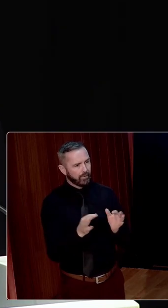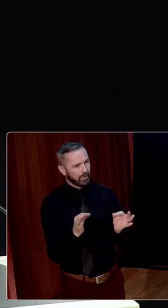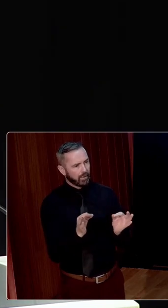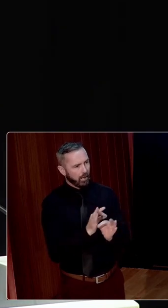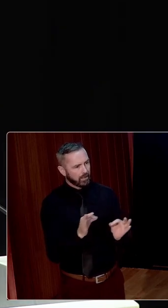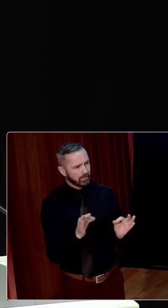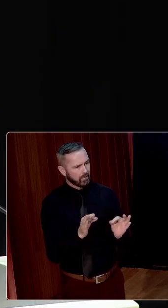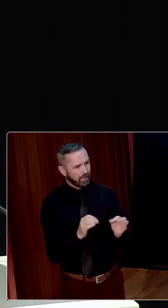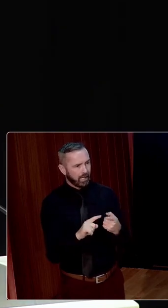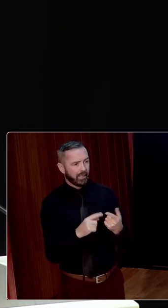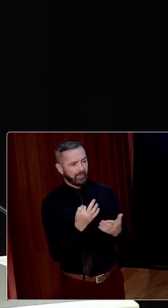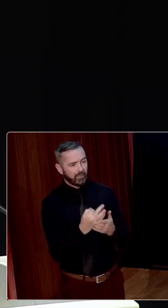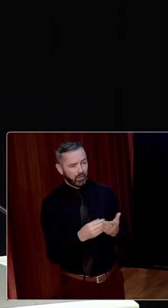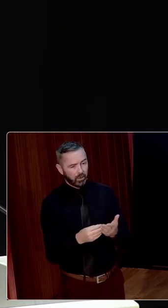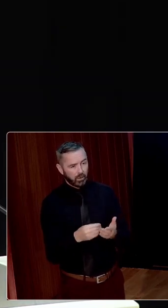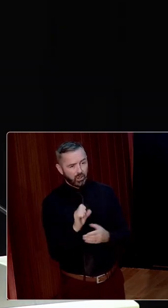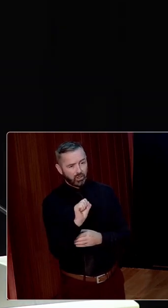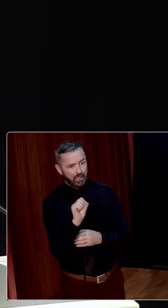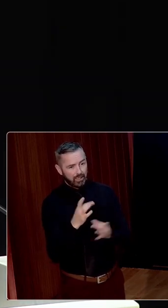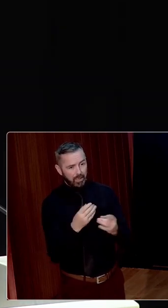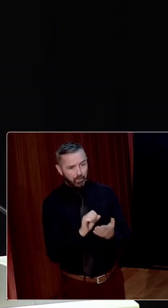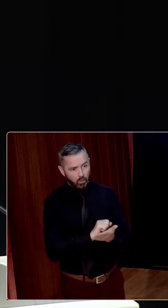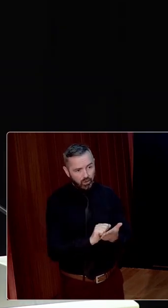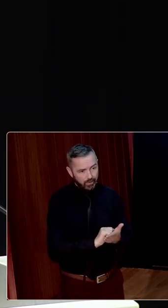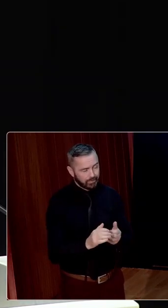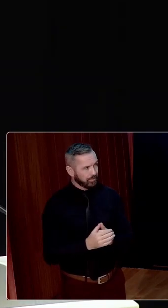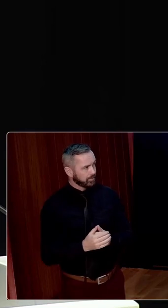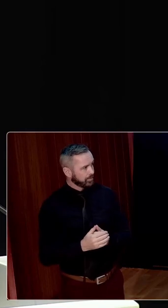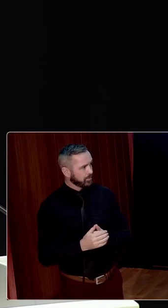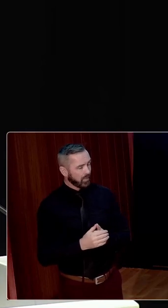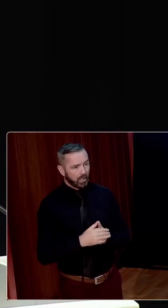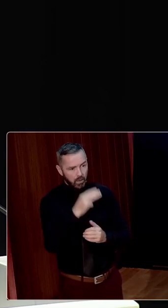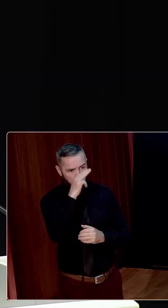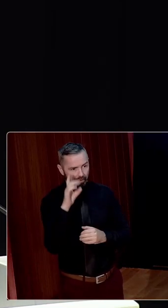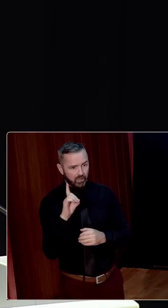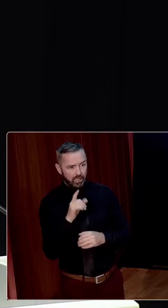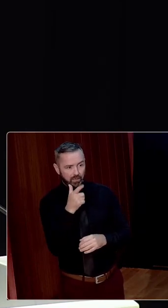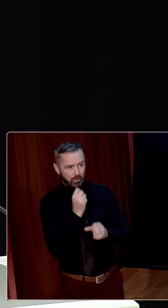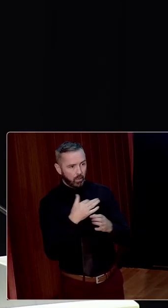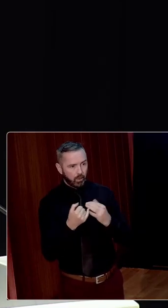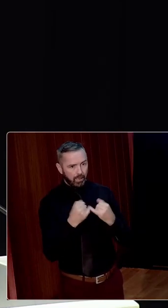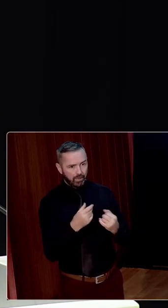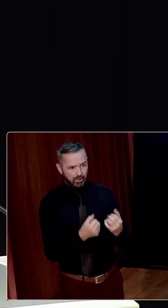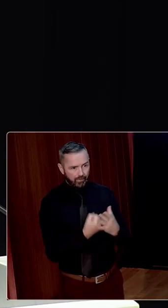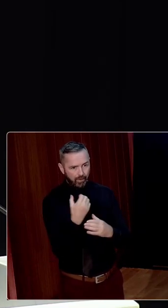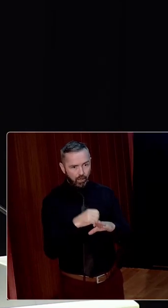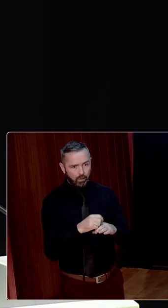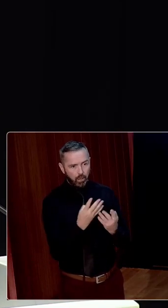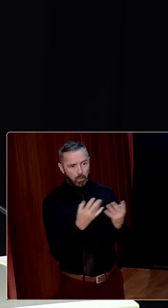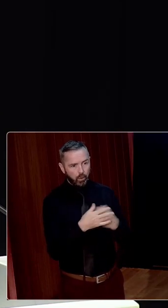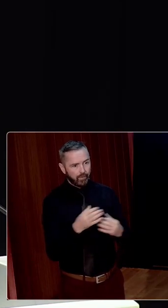shillings she made from washing. And Professor Mary Daly's paper earlier today will tell you what it was like to survive on the Board of Guardians assistance.